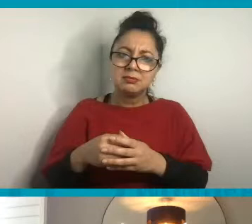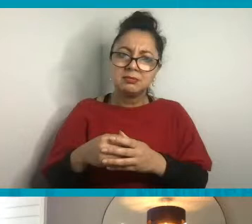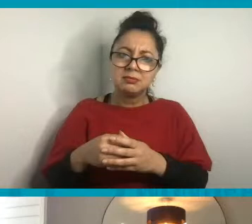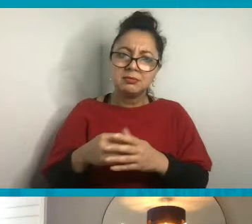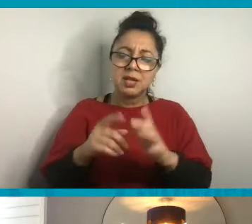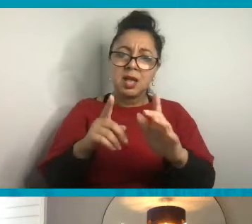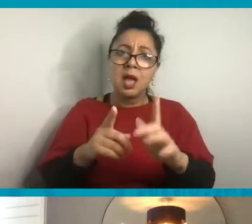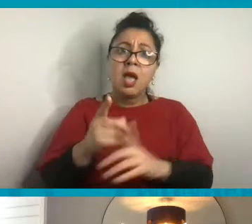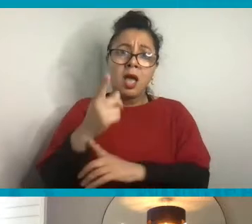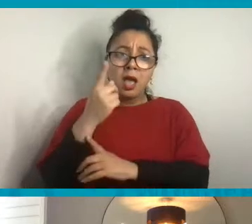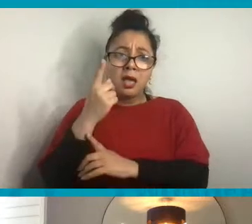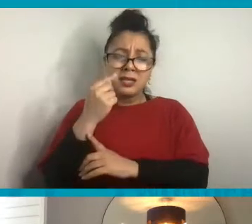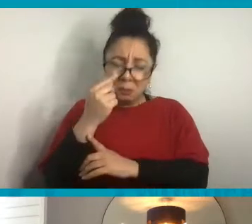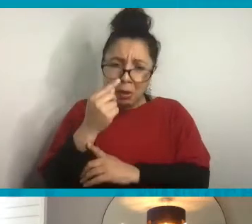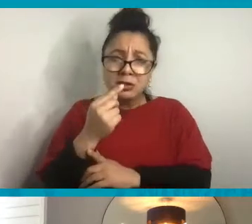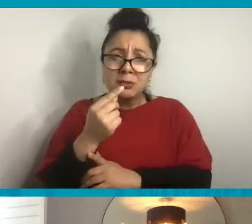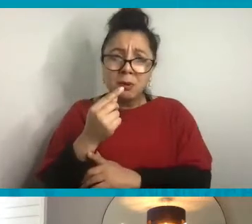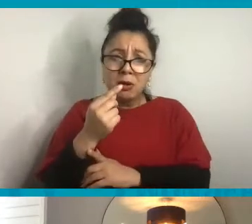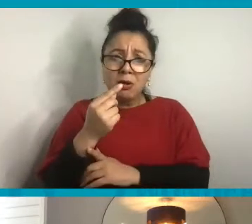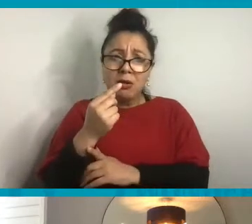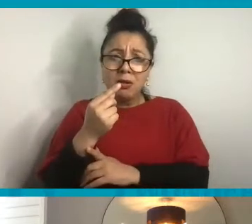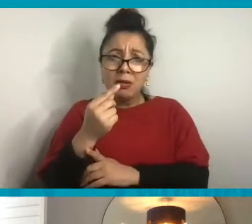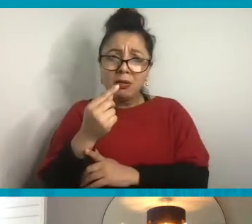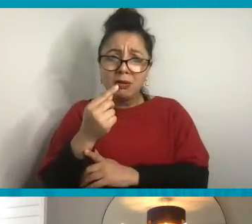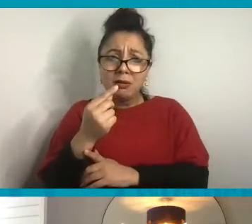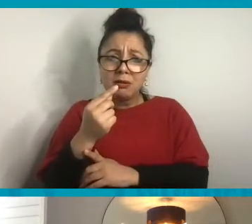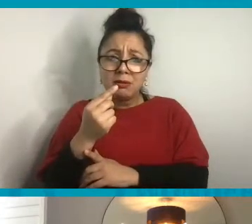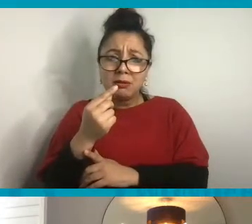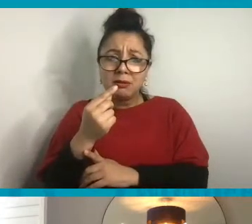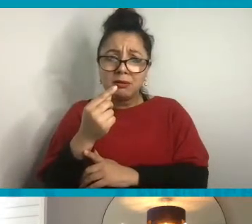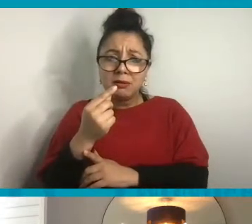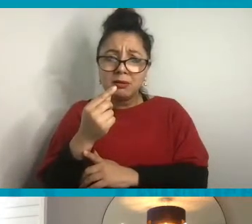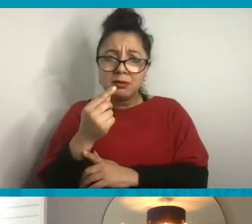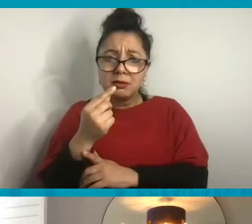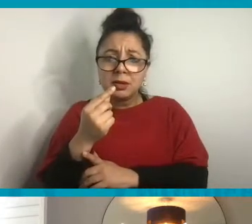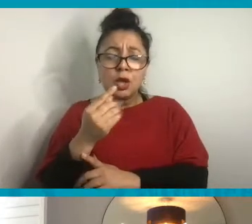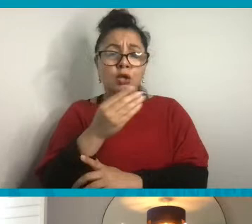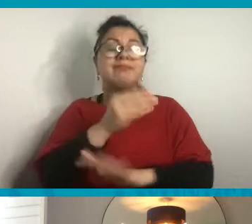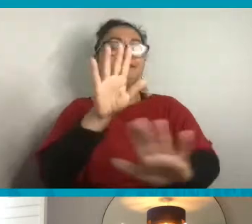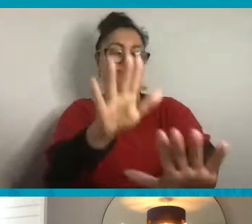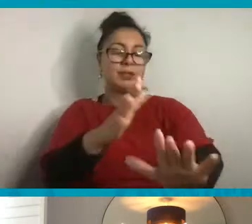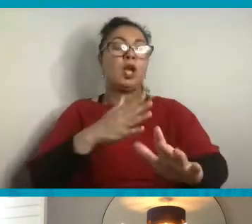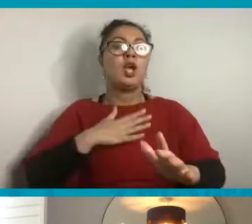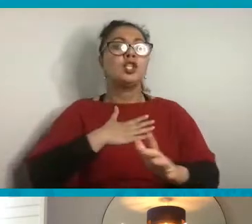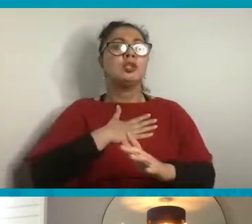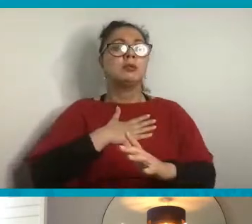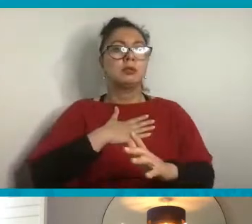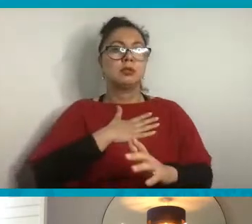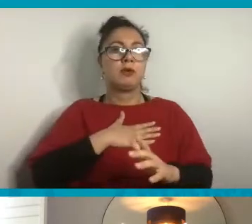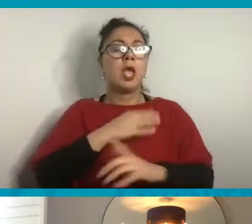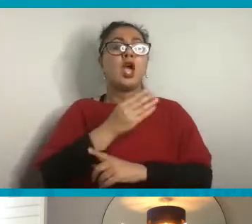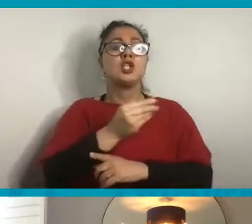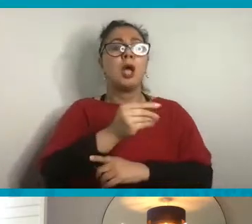It is possible because some people don't have energy. For example, in Africa, most of the countries,